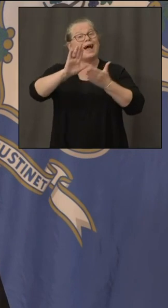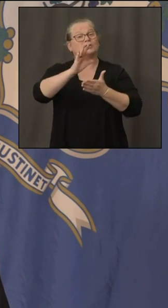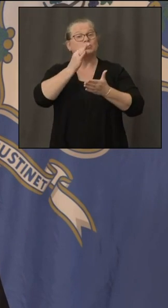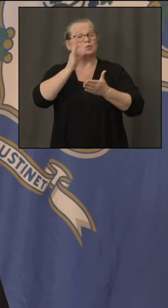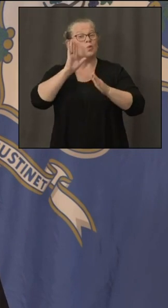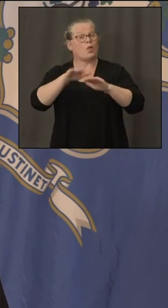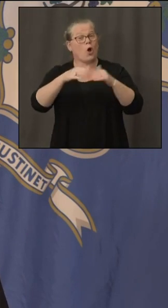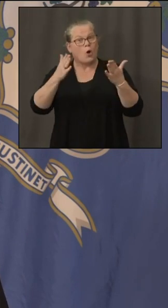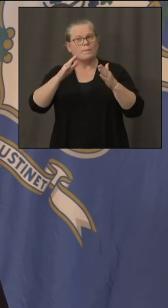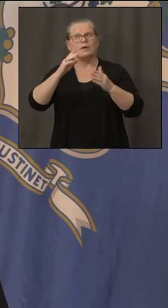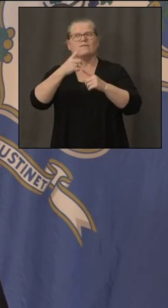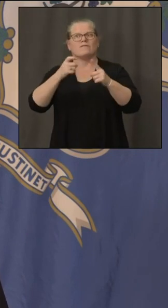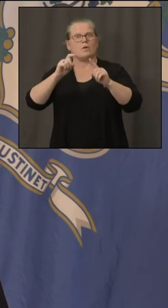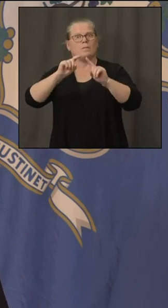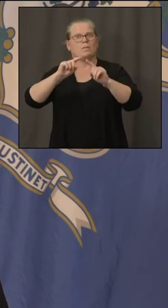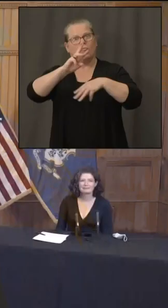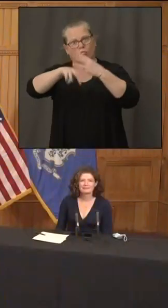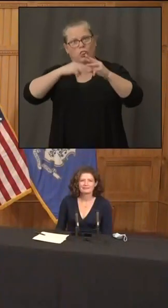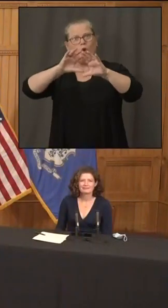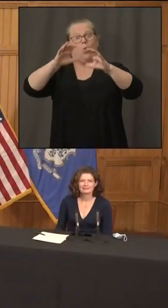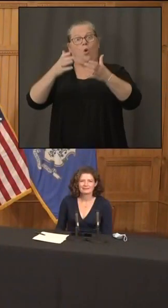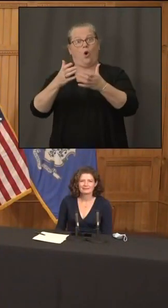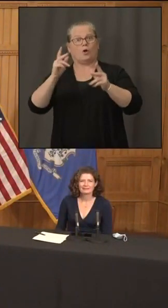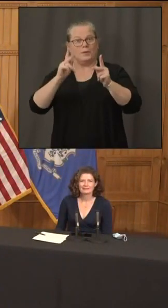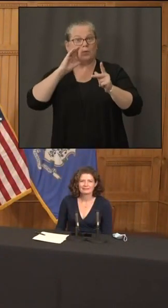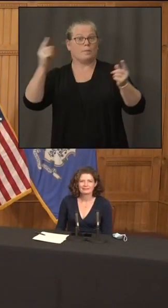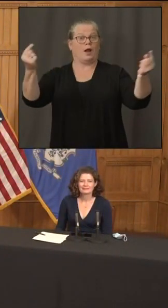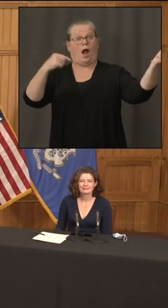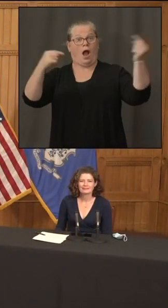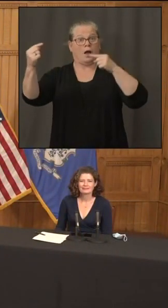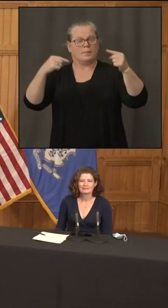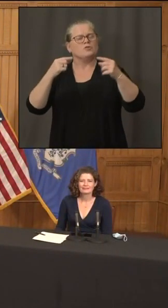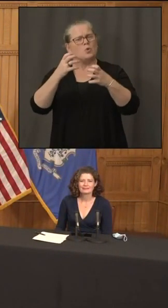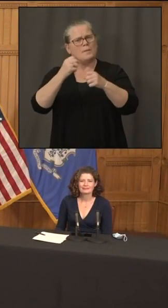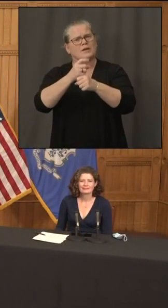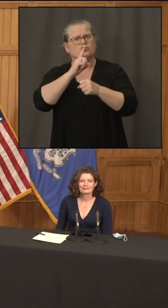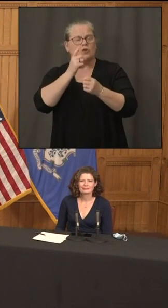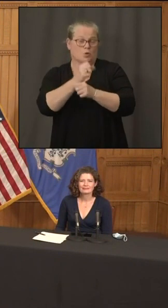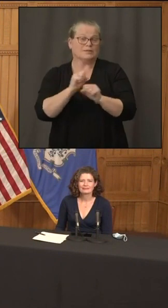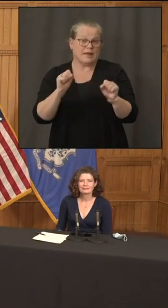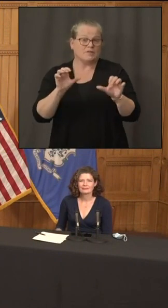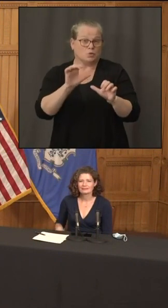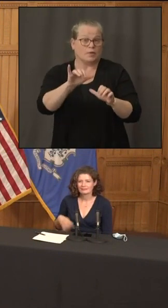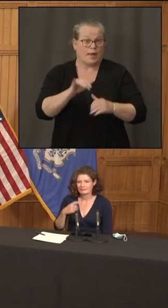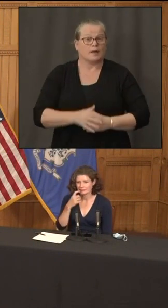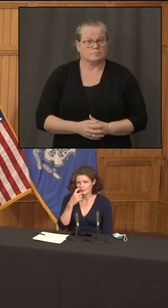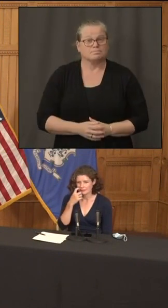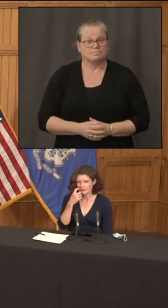okay thank you first connecticut media